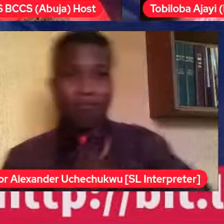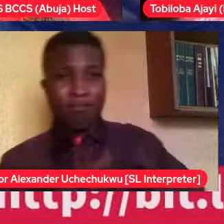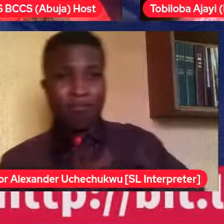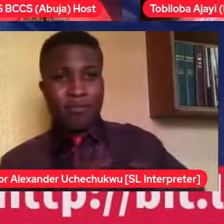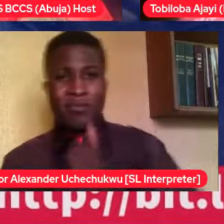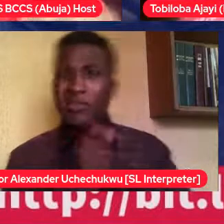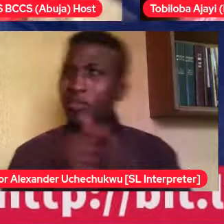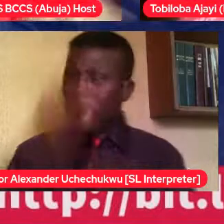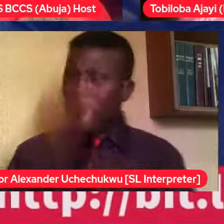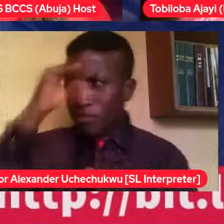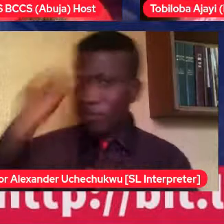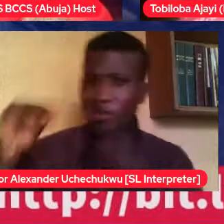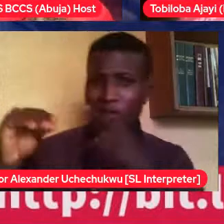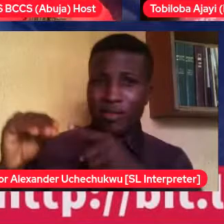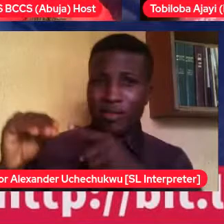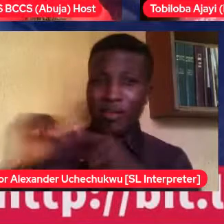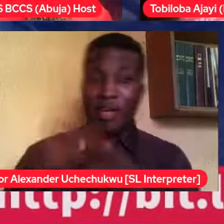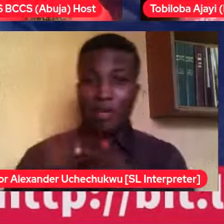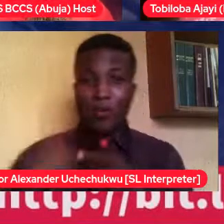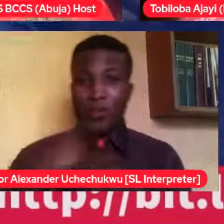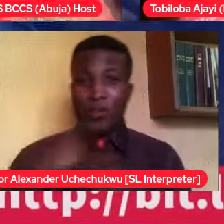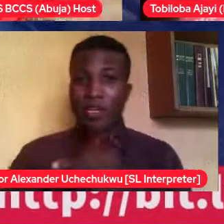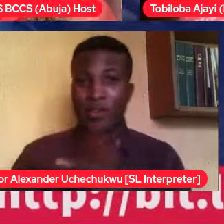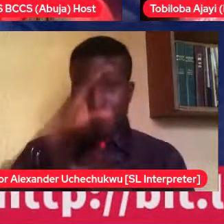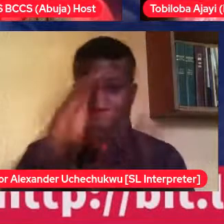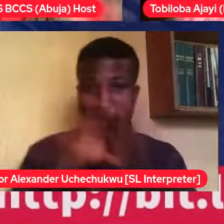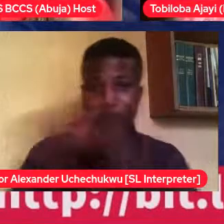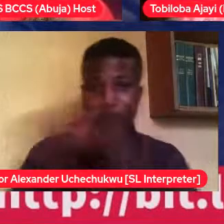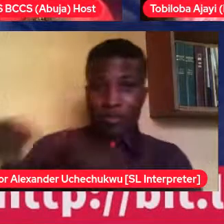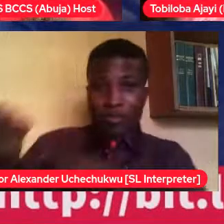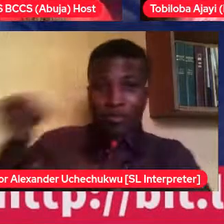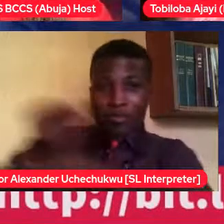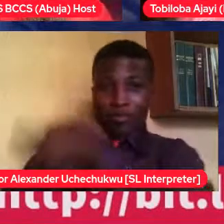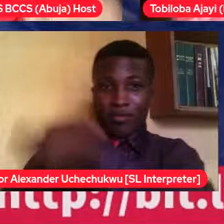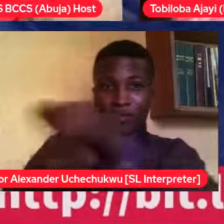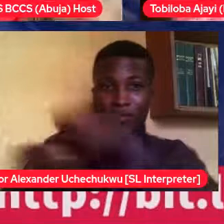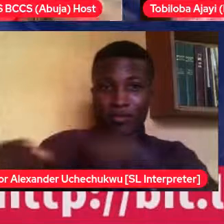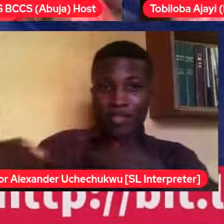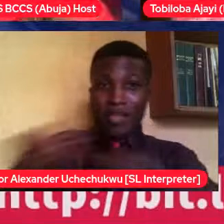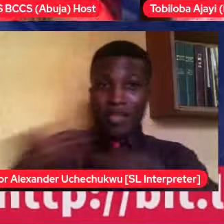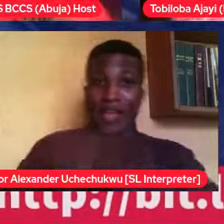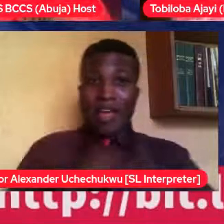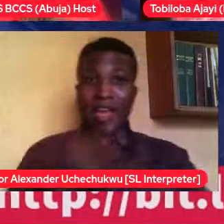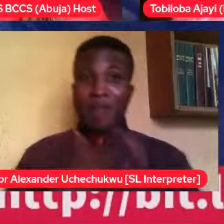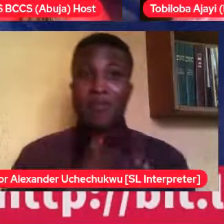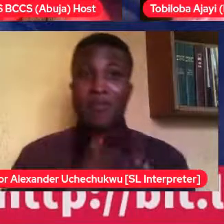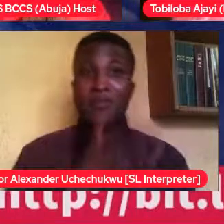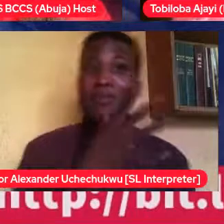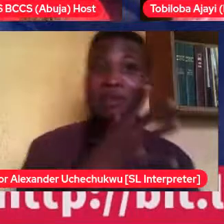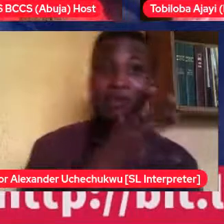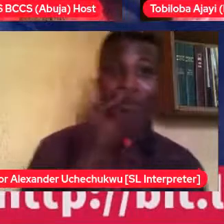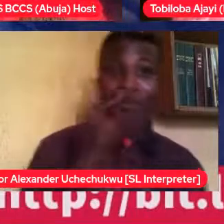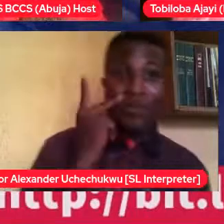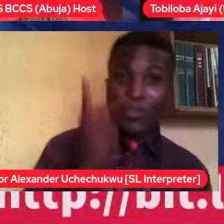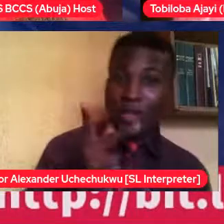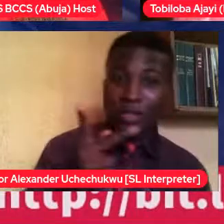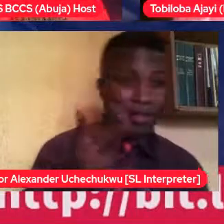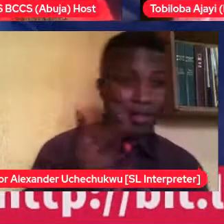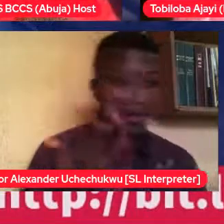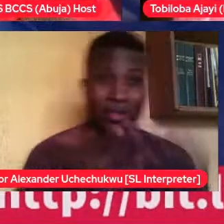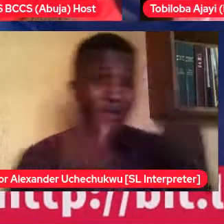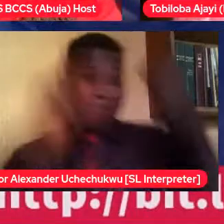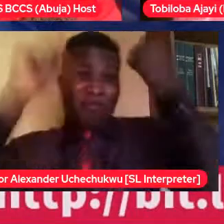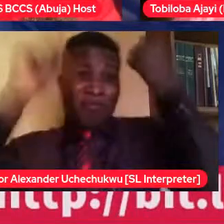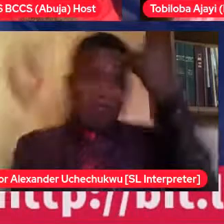found the picture and she beat me so bad. I'm like, mommy, what did I really do? Like, oh, that's how it starts. You know, I'm like, I don't understand.